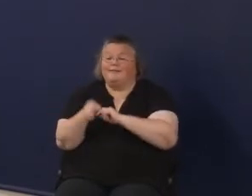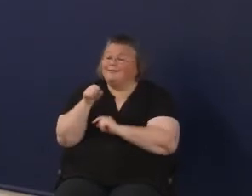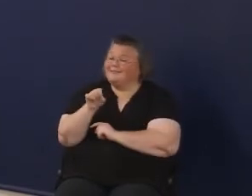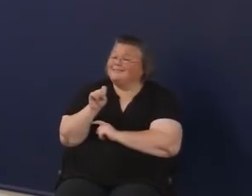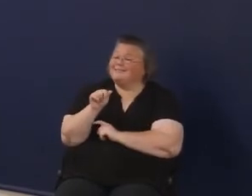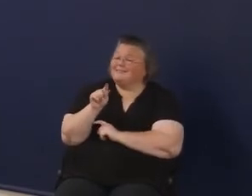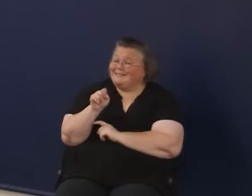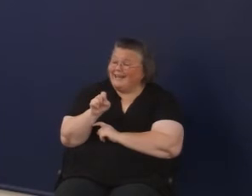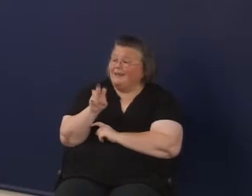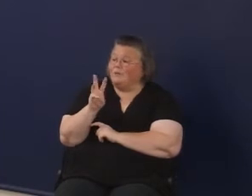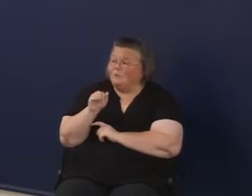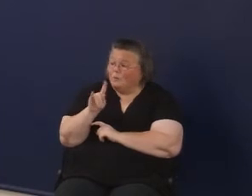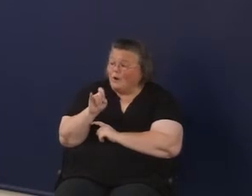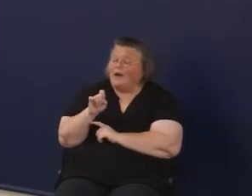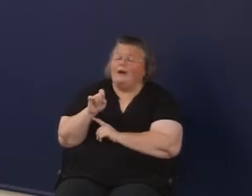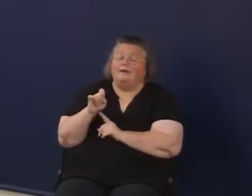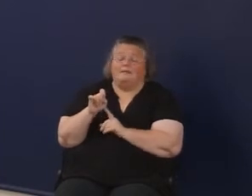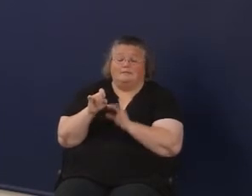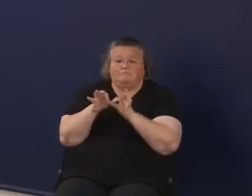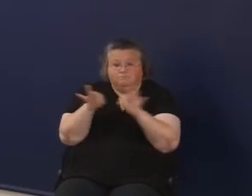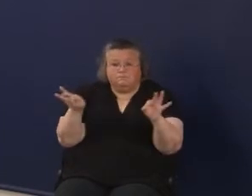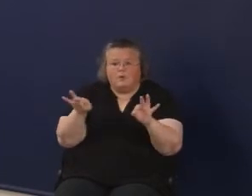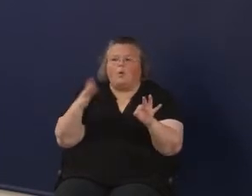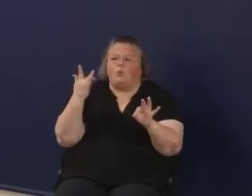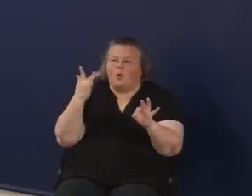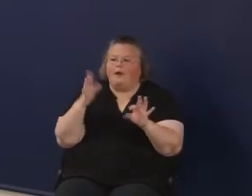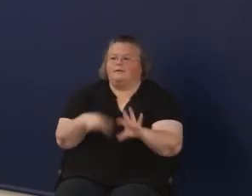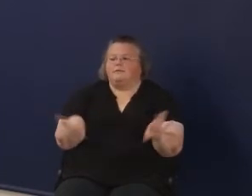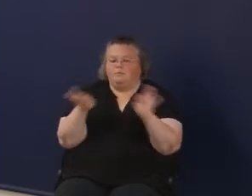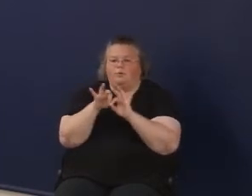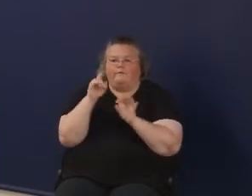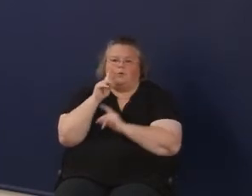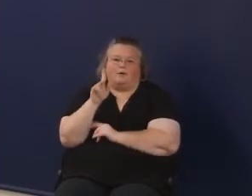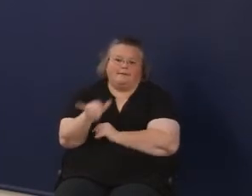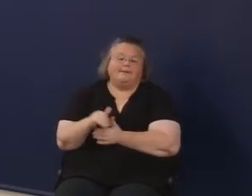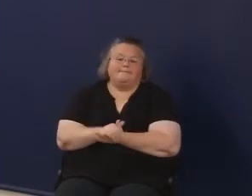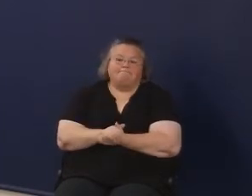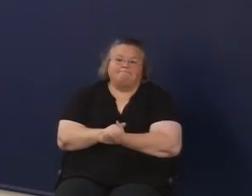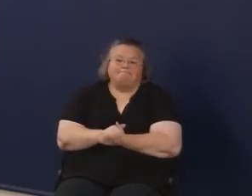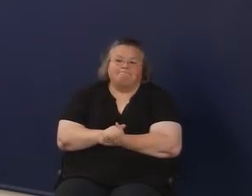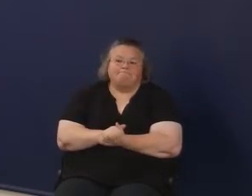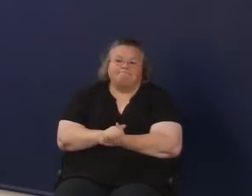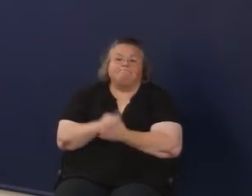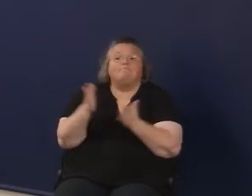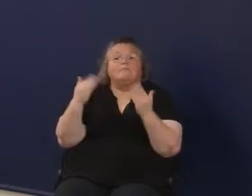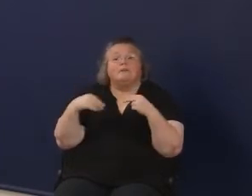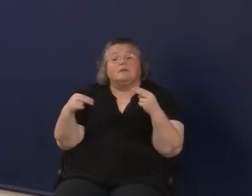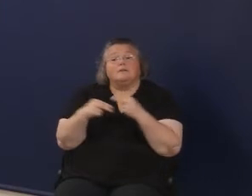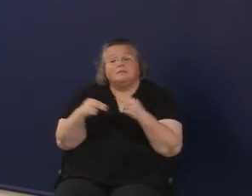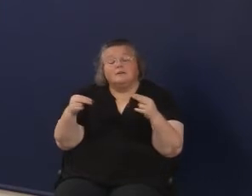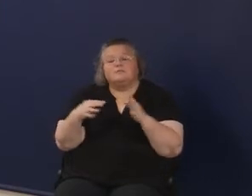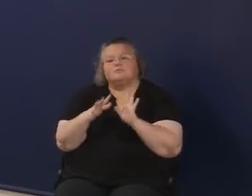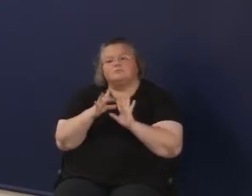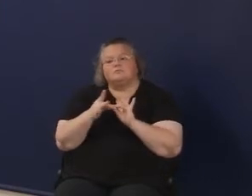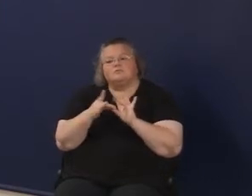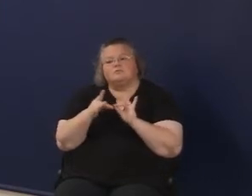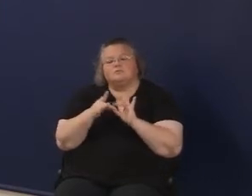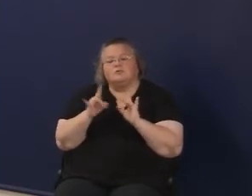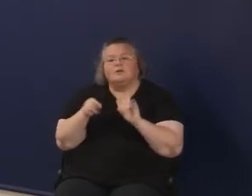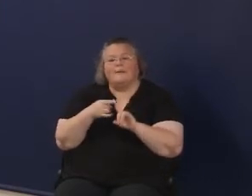statement about what matters for all students in Kentucky. The next slide really talks about